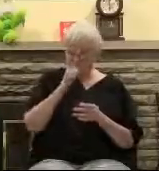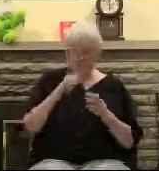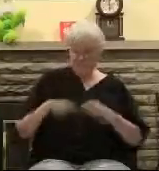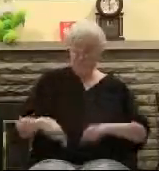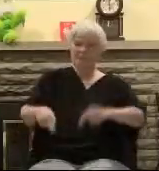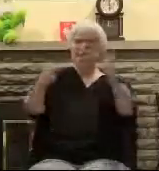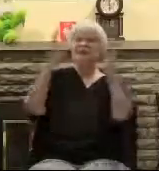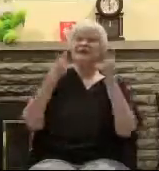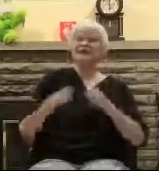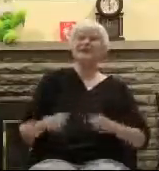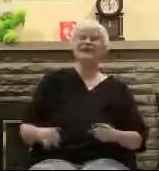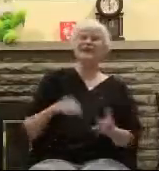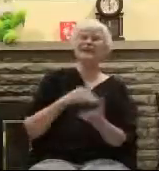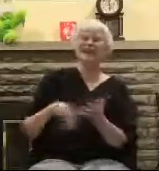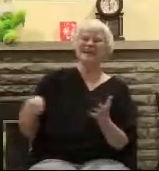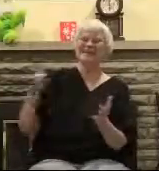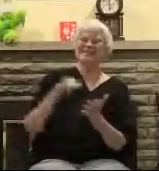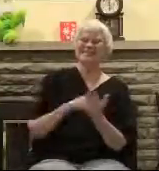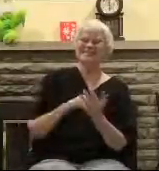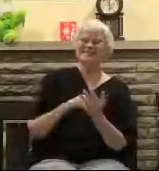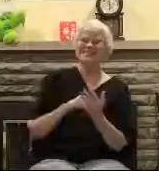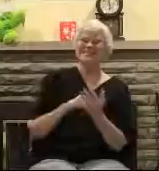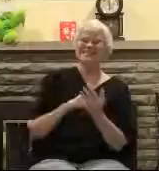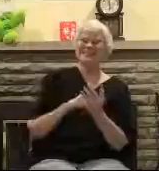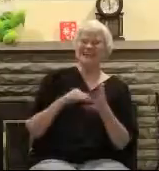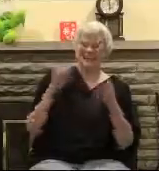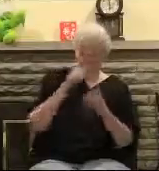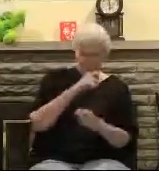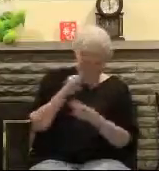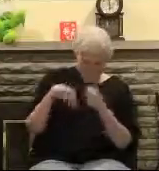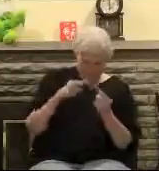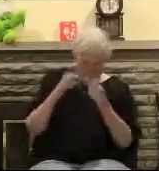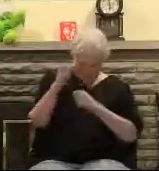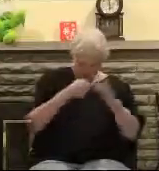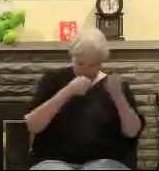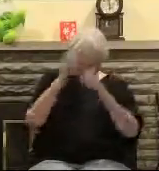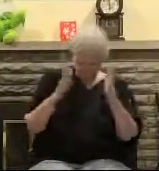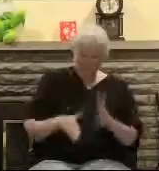deal about but we want you to know the facts. This is historic it's not make-believe.